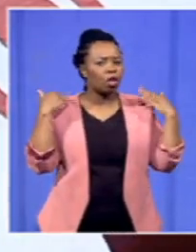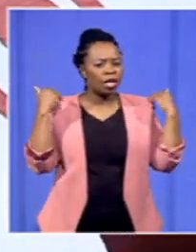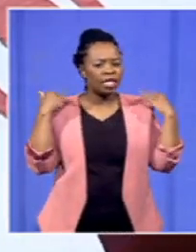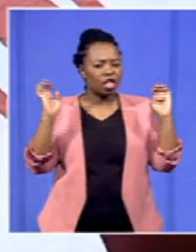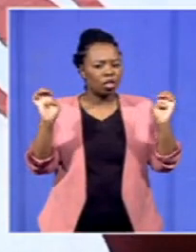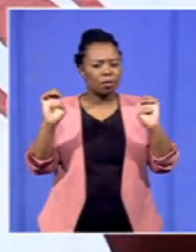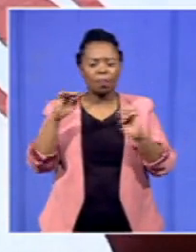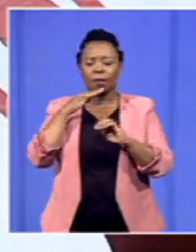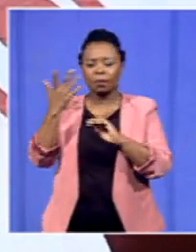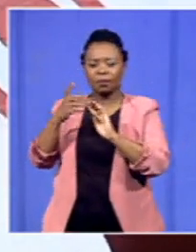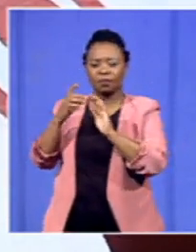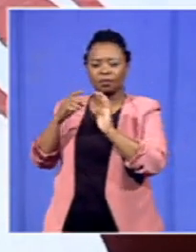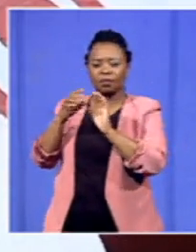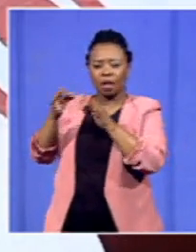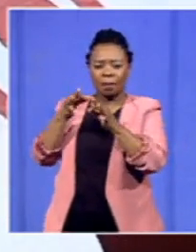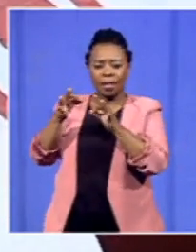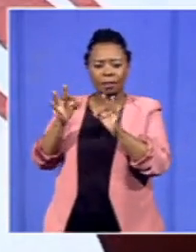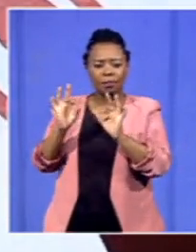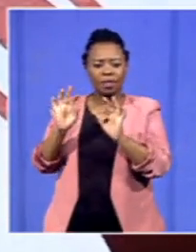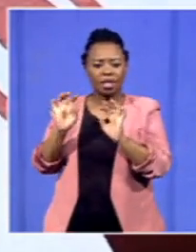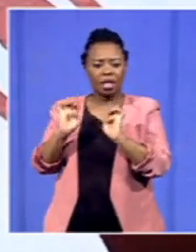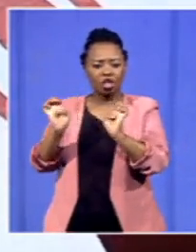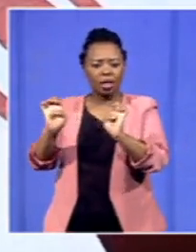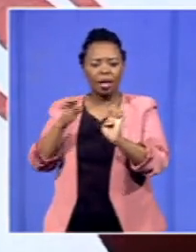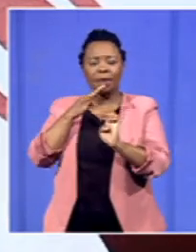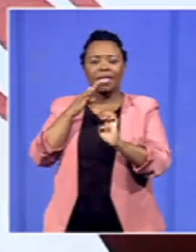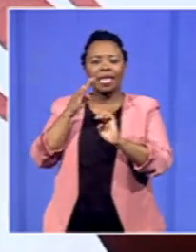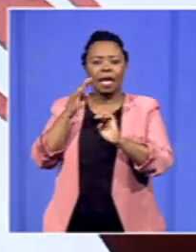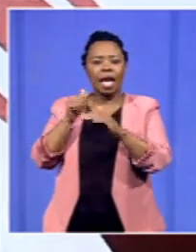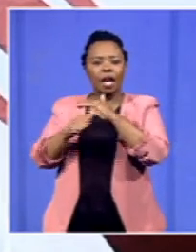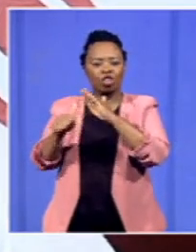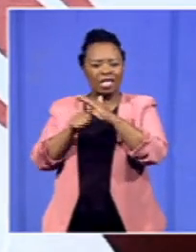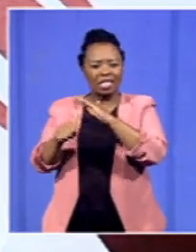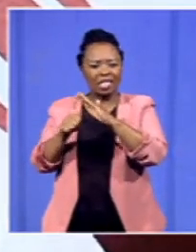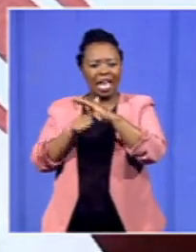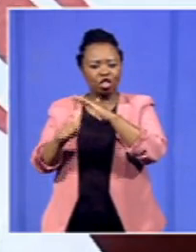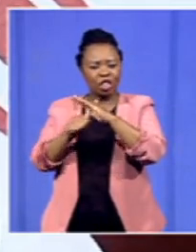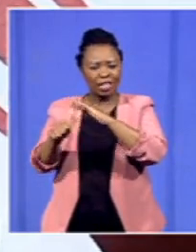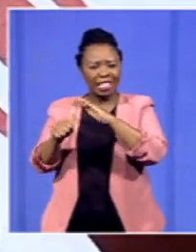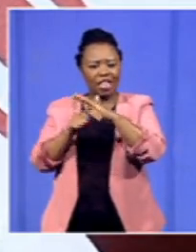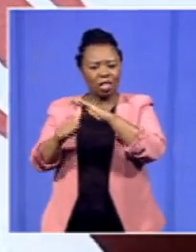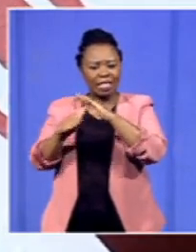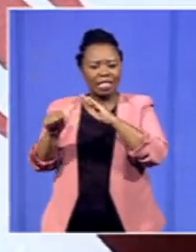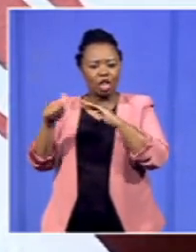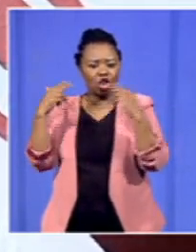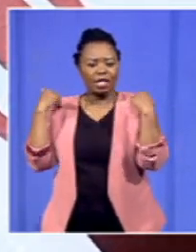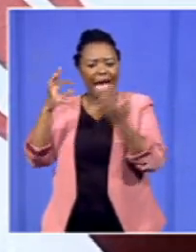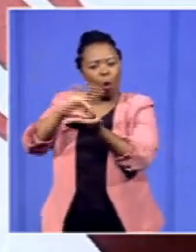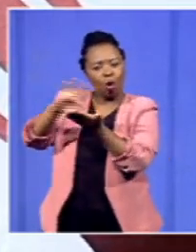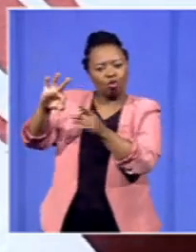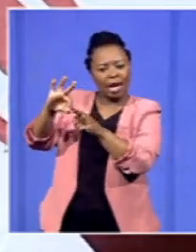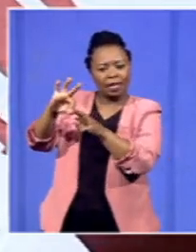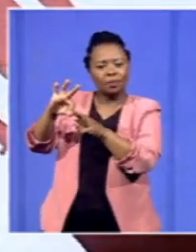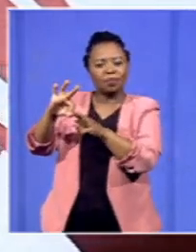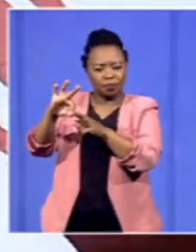agency nursing is that what you call nursing agencies which are contracted. So nurses who are employed